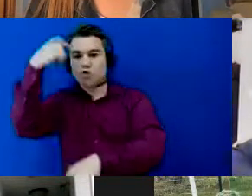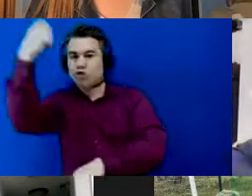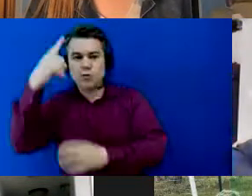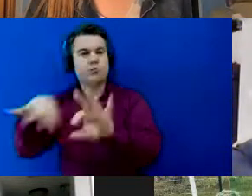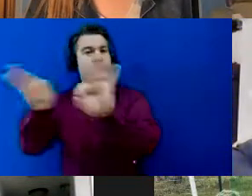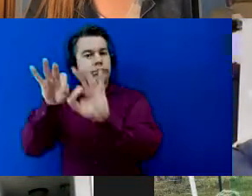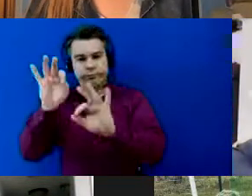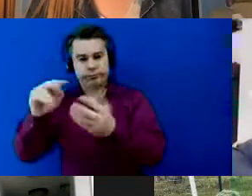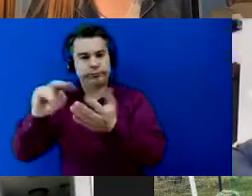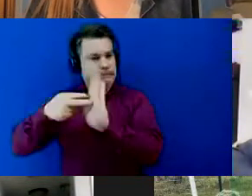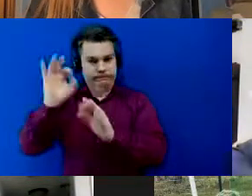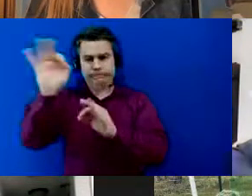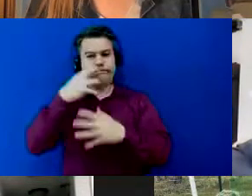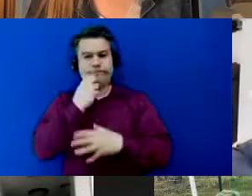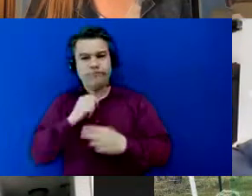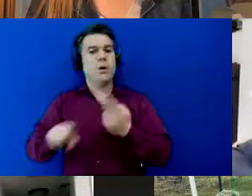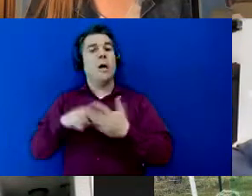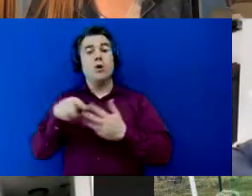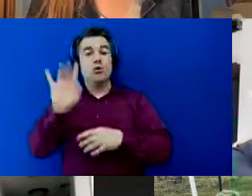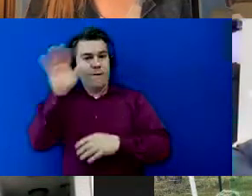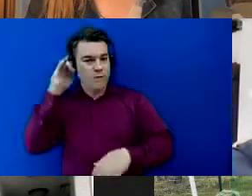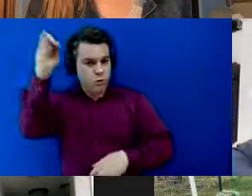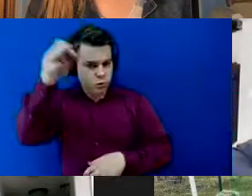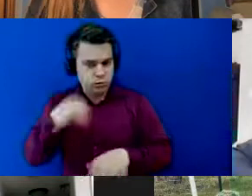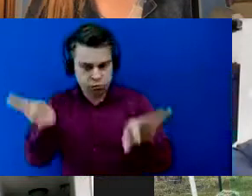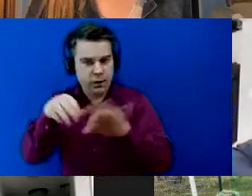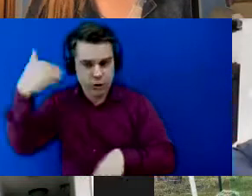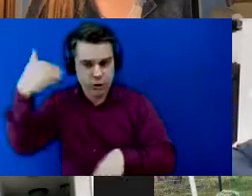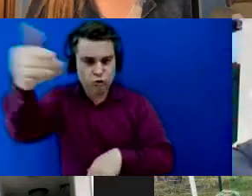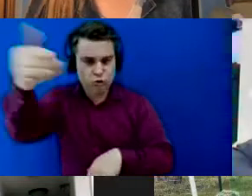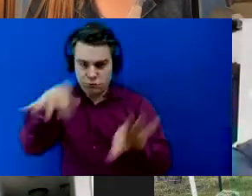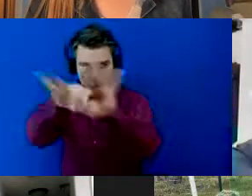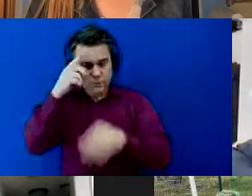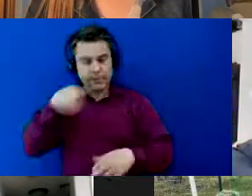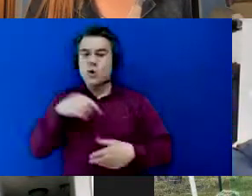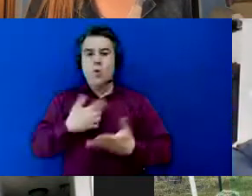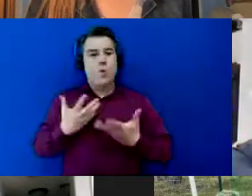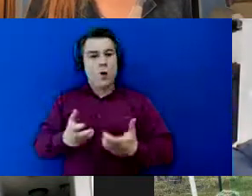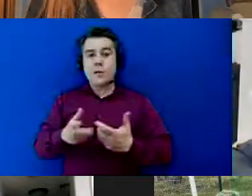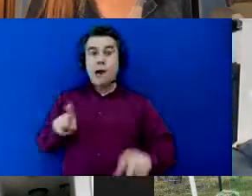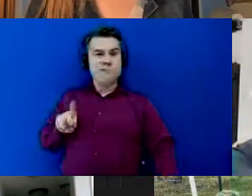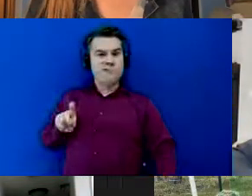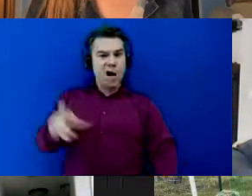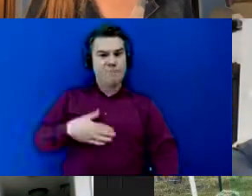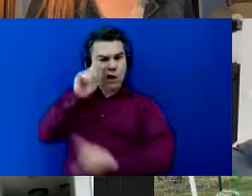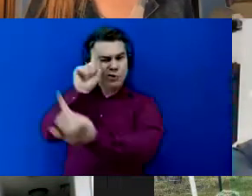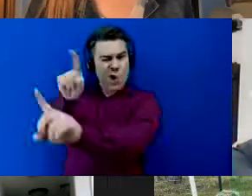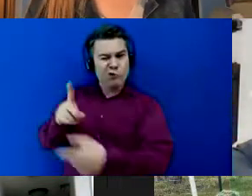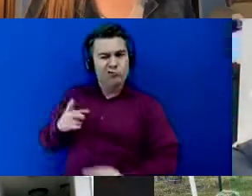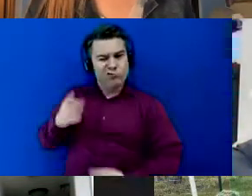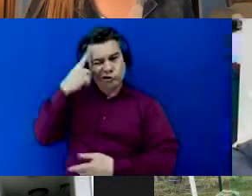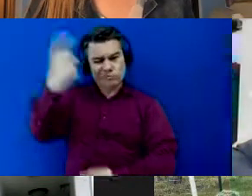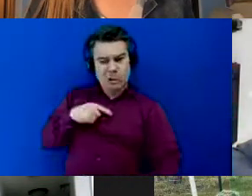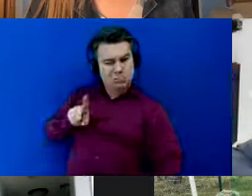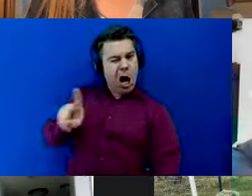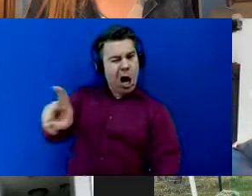in to commit to the last 90 days of 2020 and run towards your goals and dreams with the plexus opportunity this group is for you it